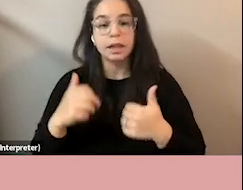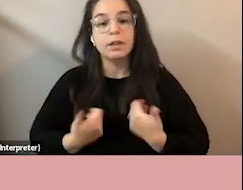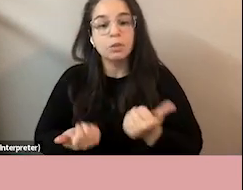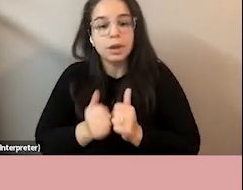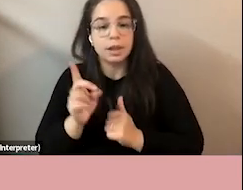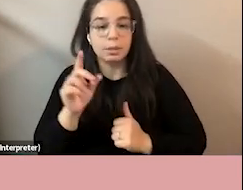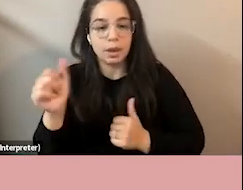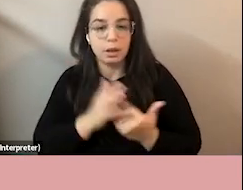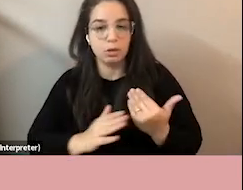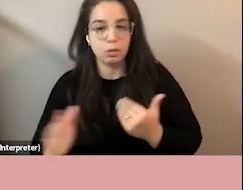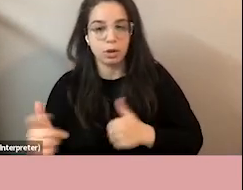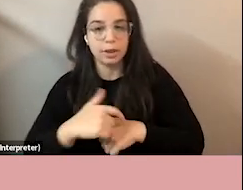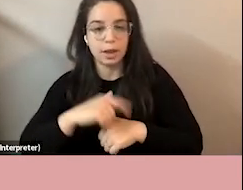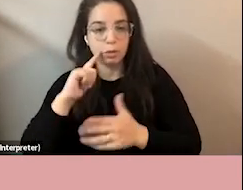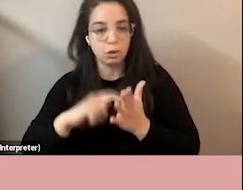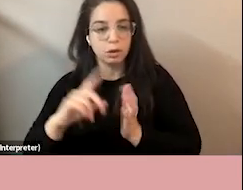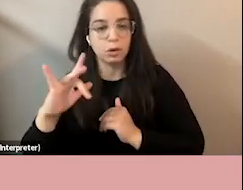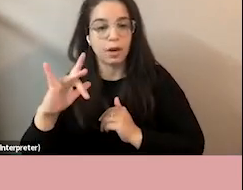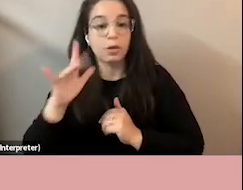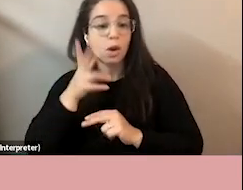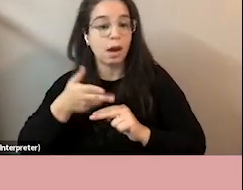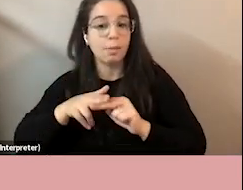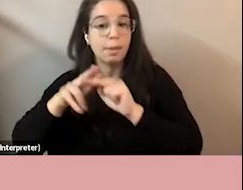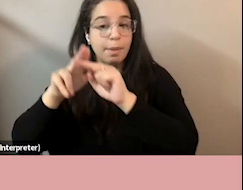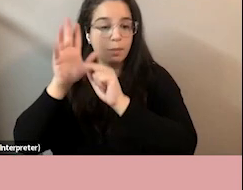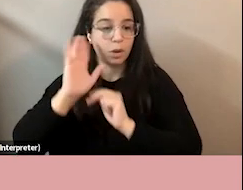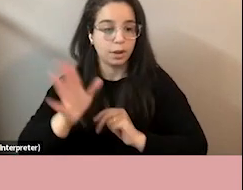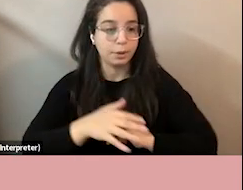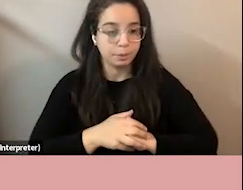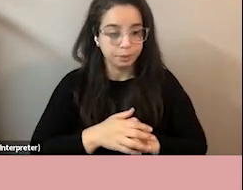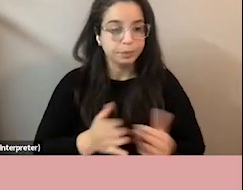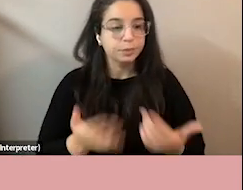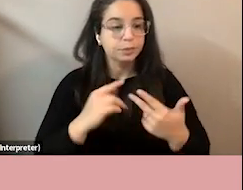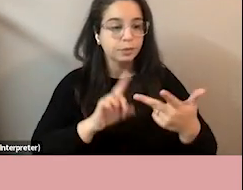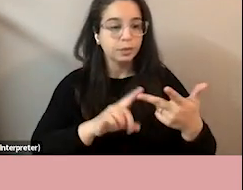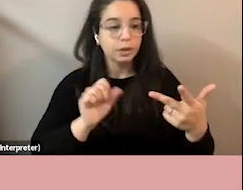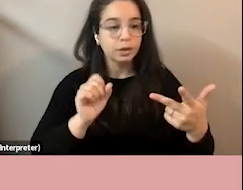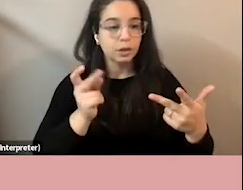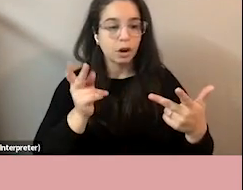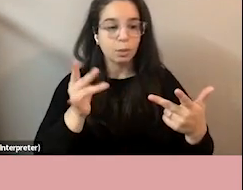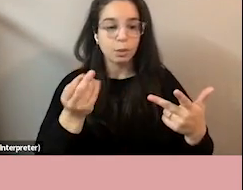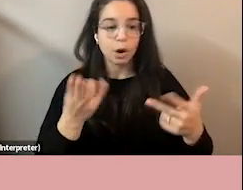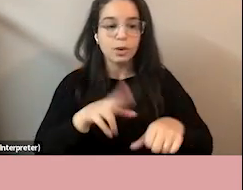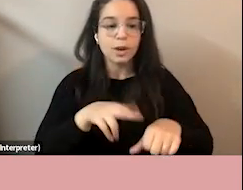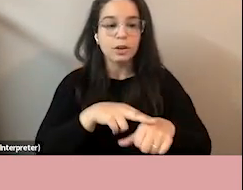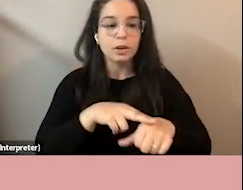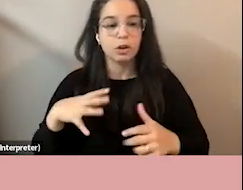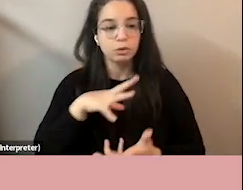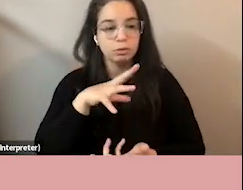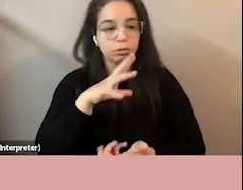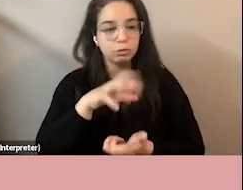the scarborough national charter on anti-black racism and black inclusion so